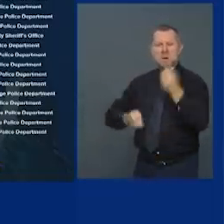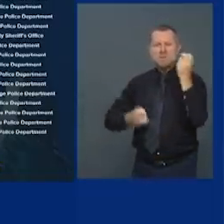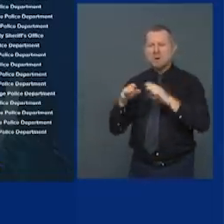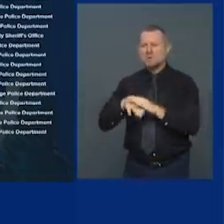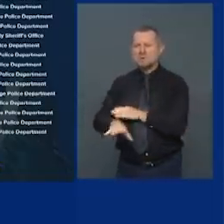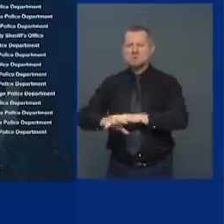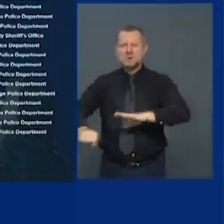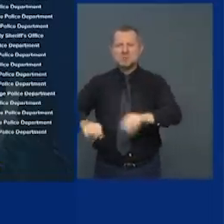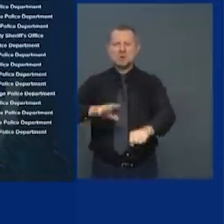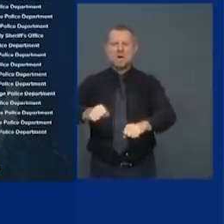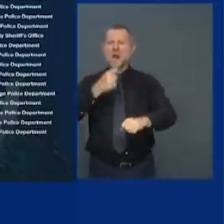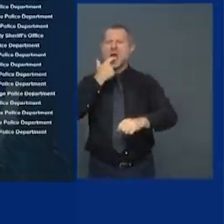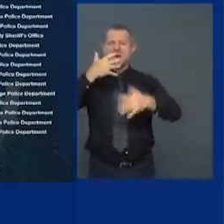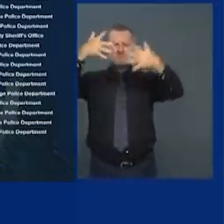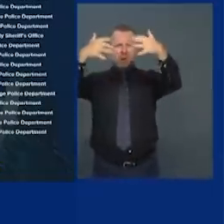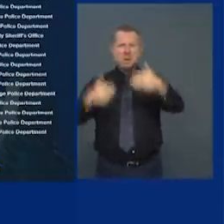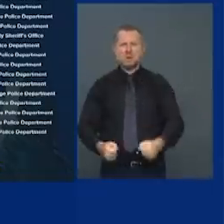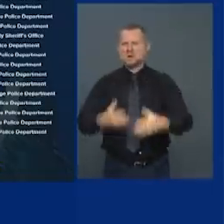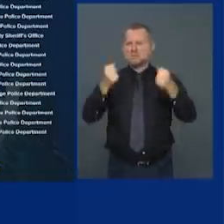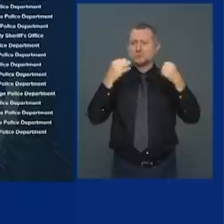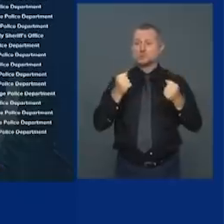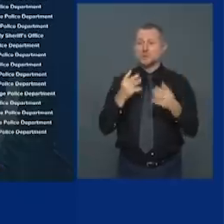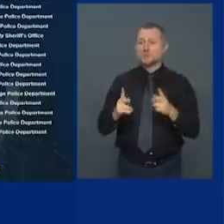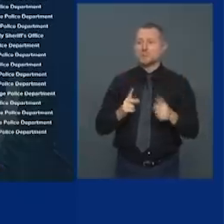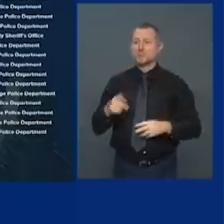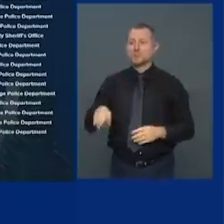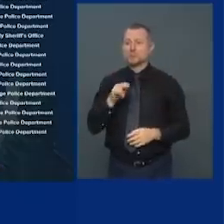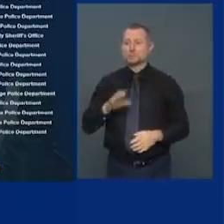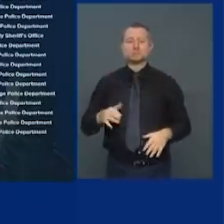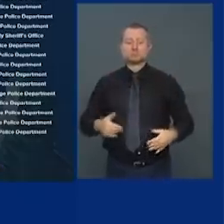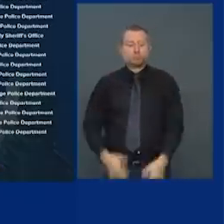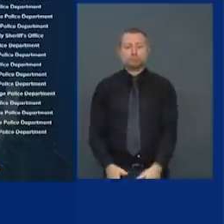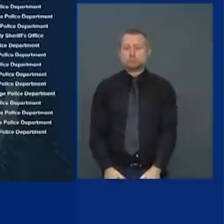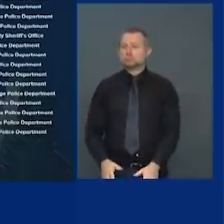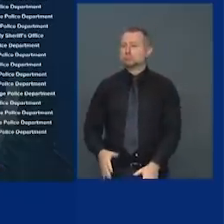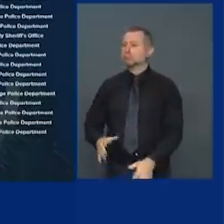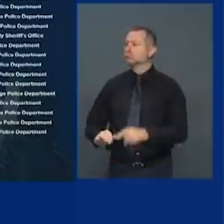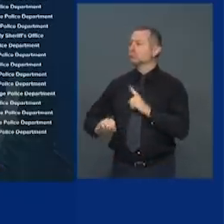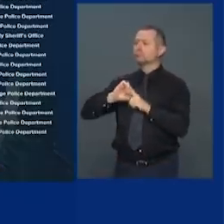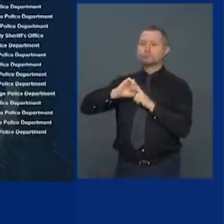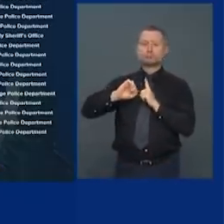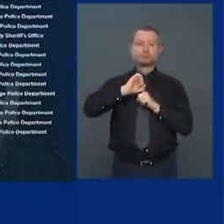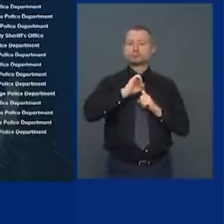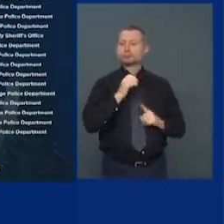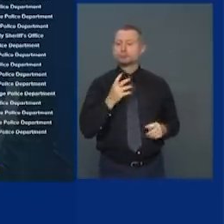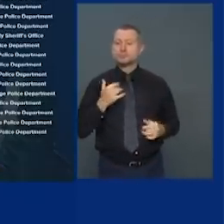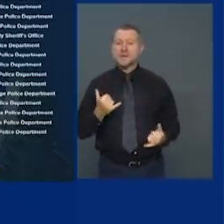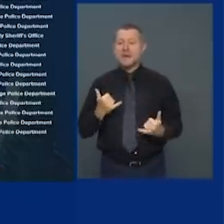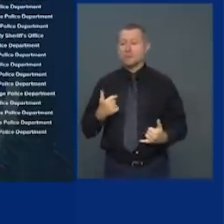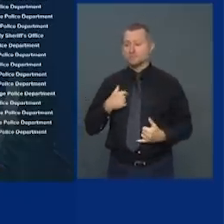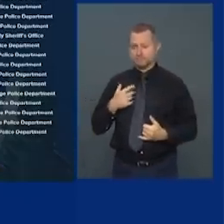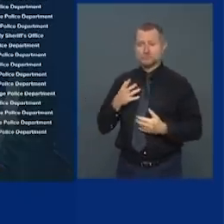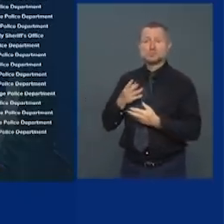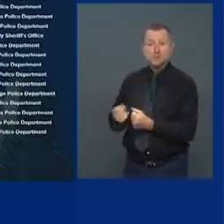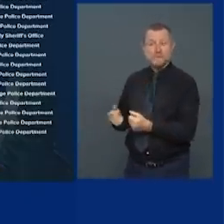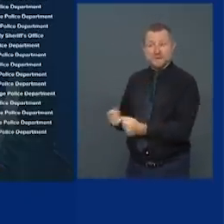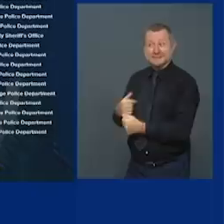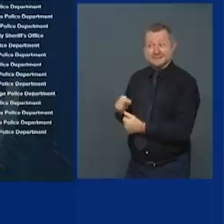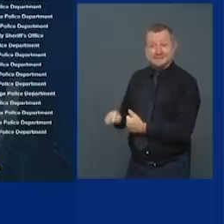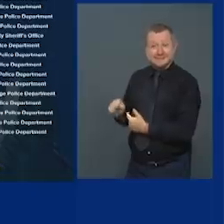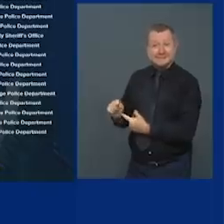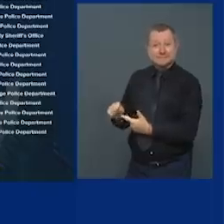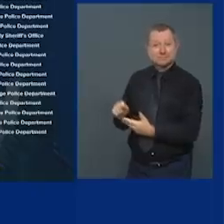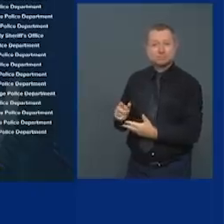what I'm saying is we're resolving them and we're going to resolve this